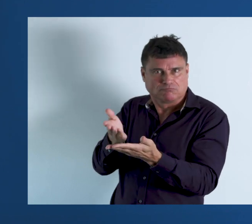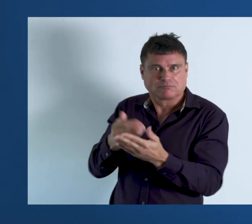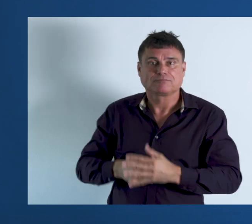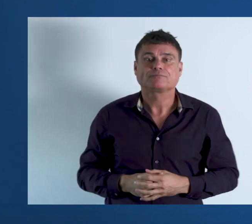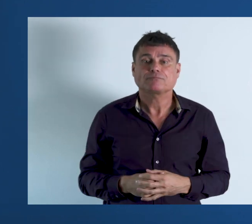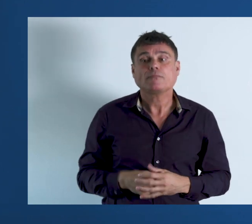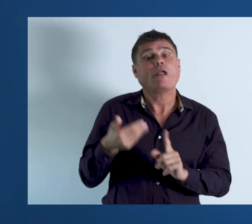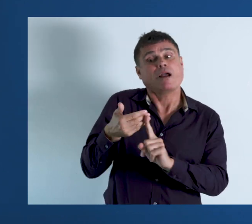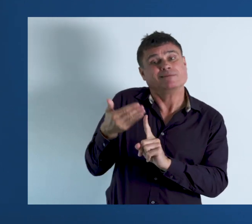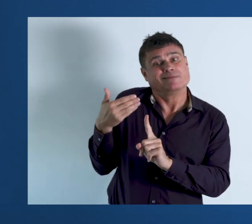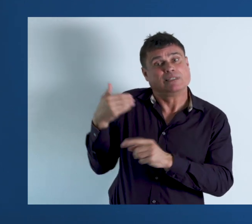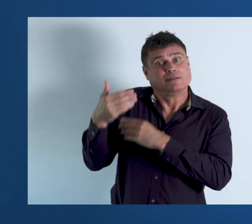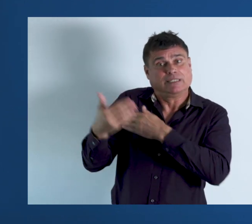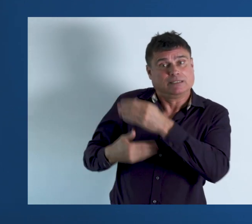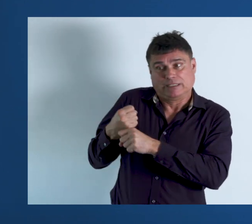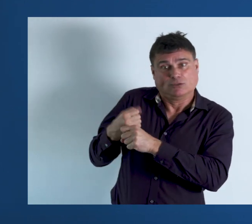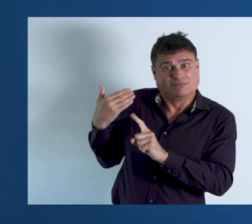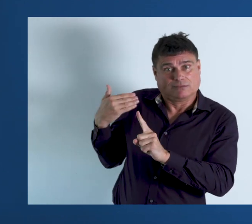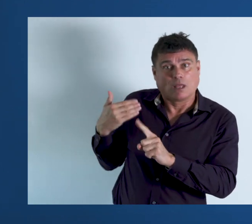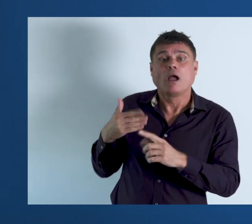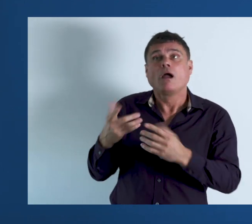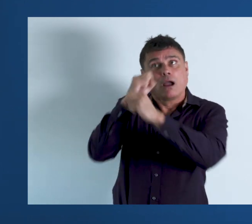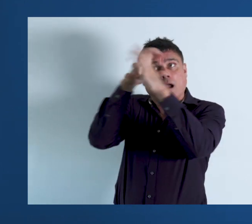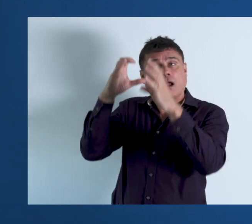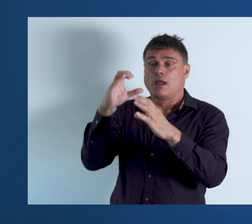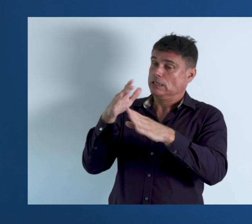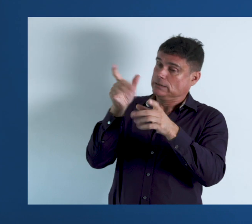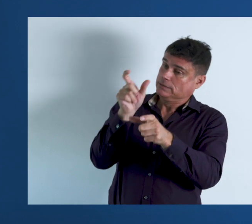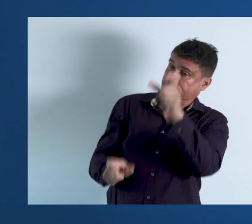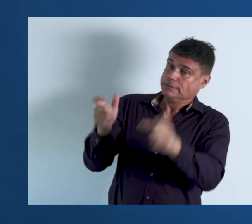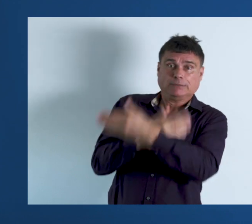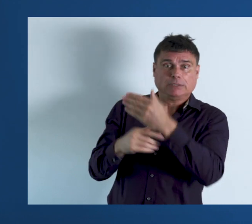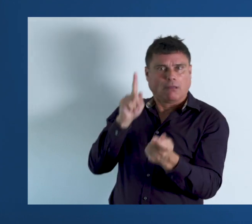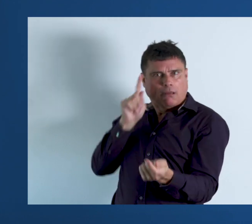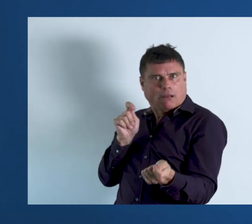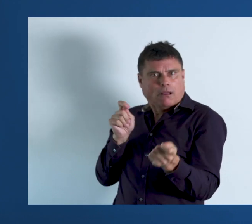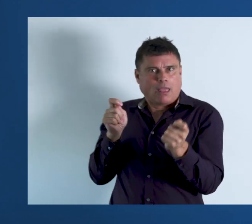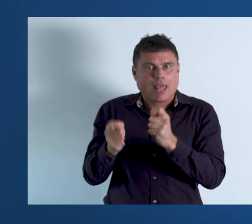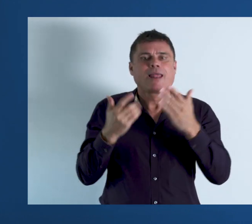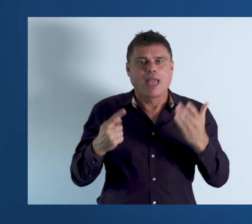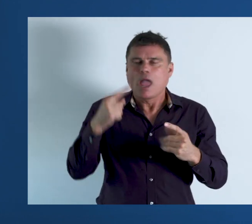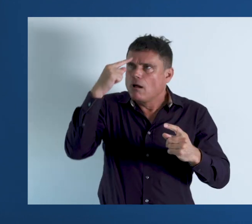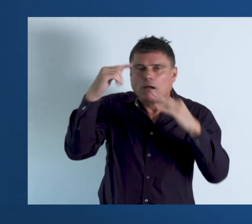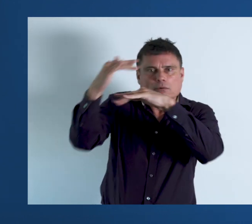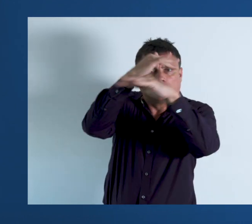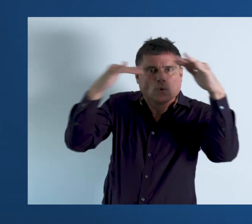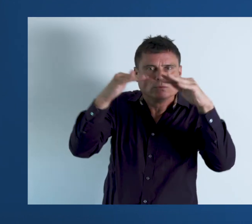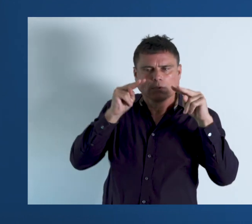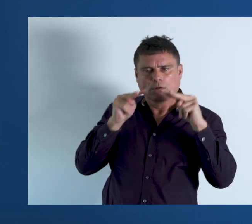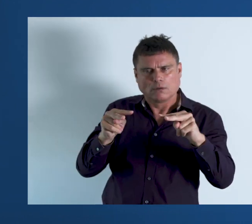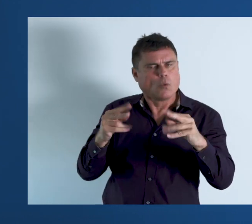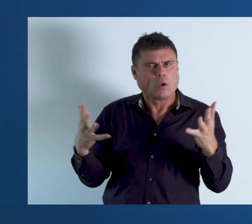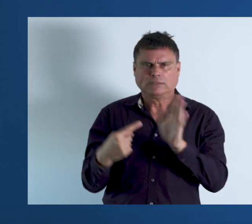In more recent years, the concept of disability has changed. We now have a psychosocial model